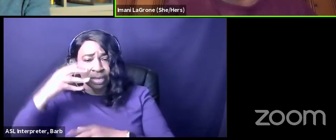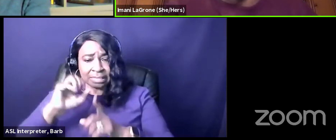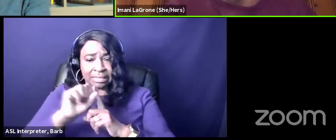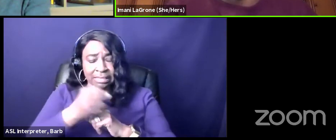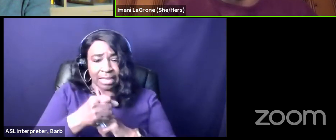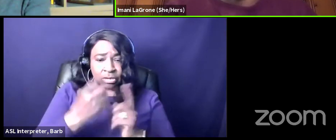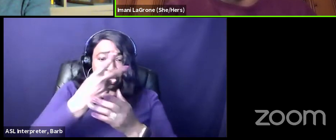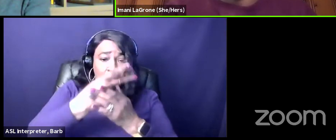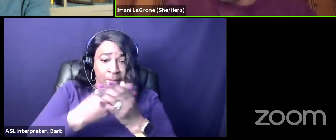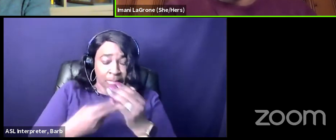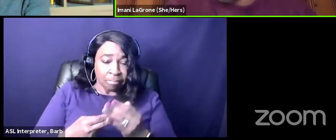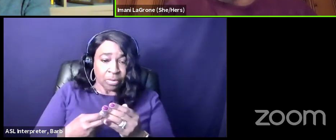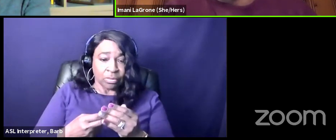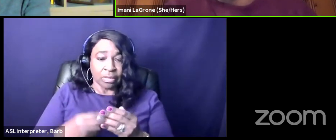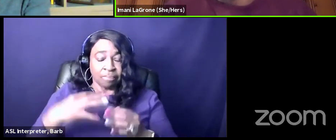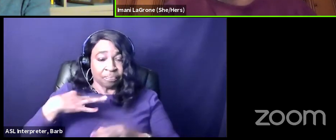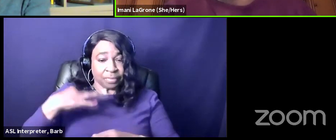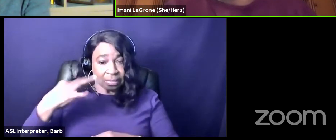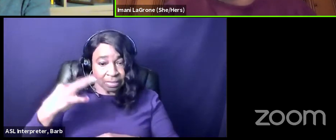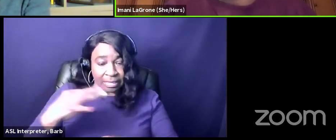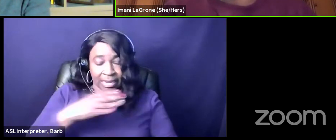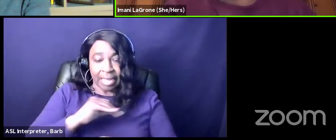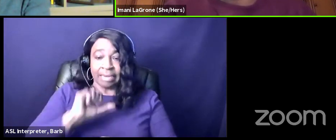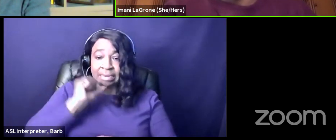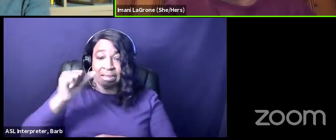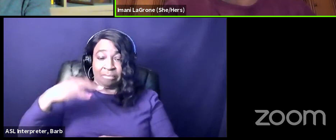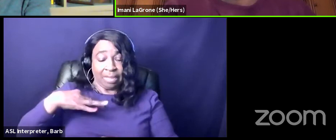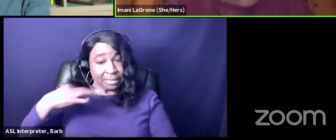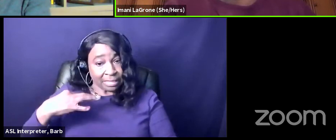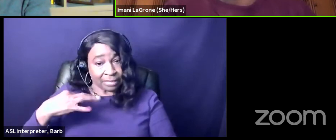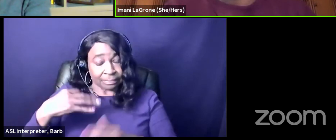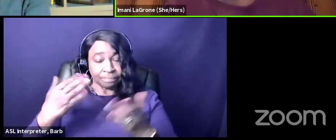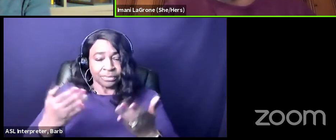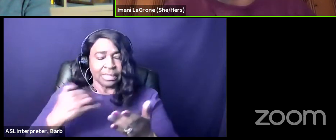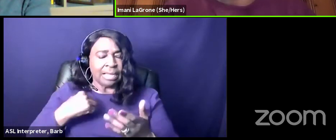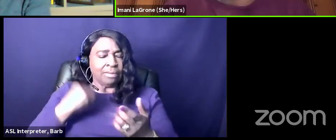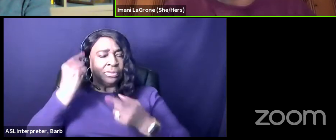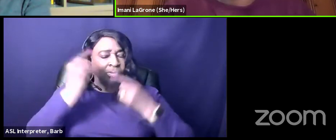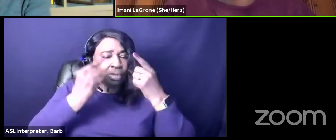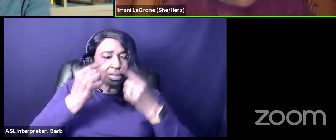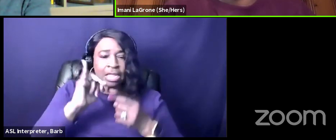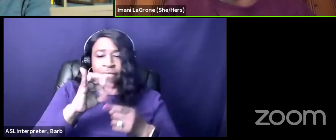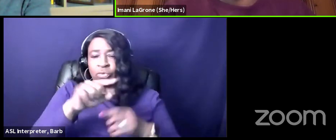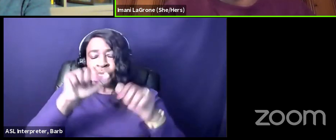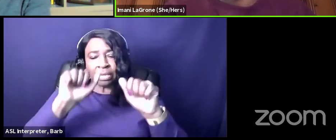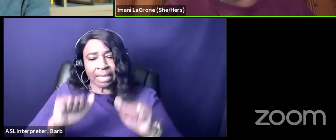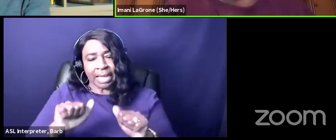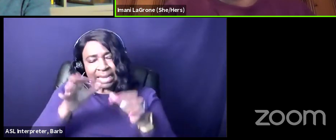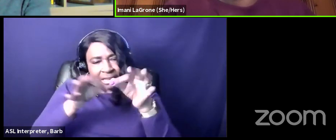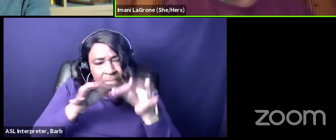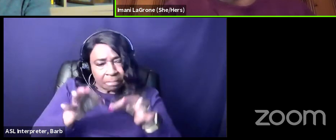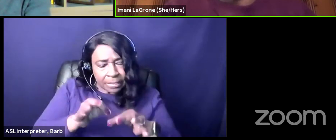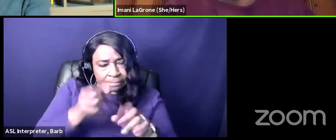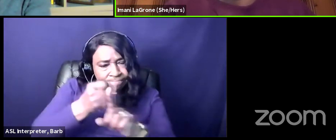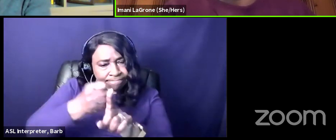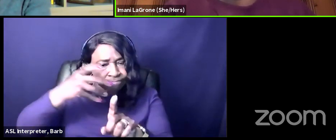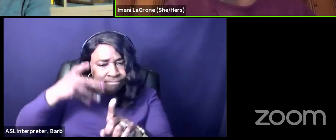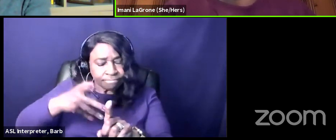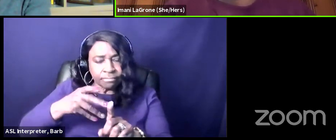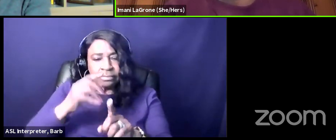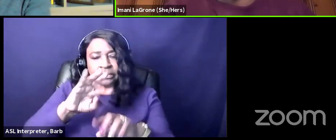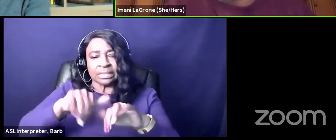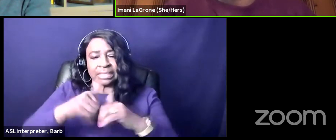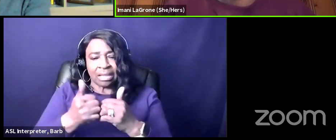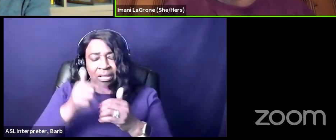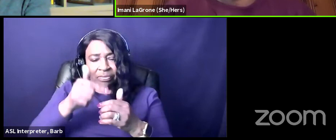both voluntary and involuntary and so i was wondering if you would be able to just explain a bit more about how this